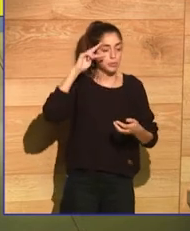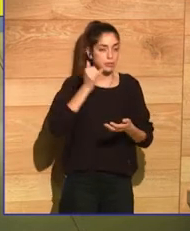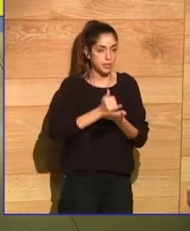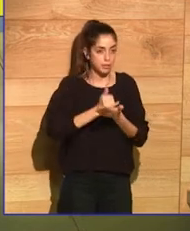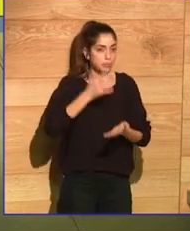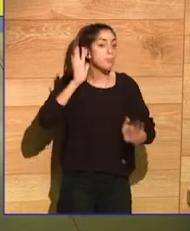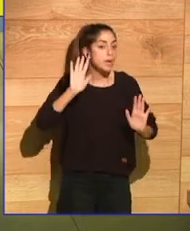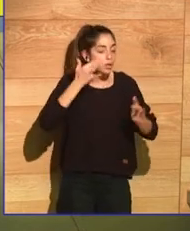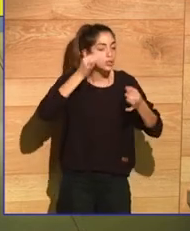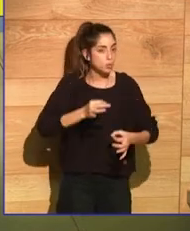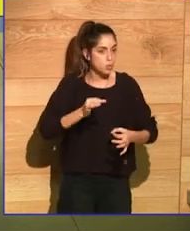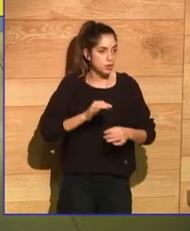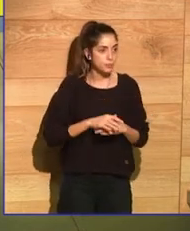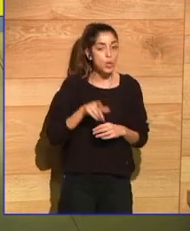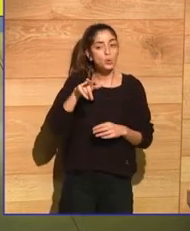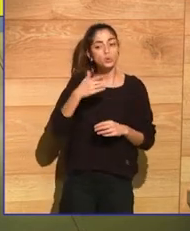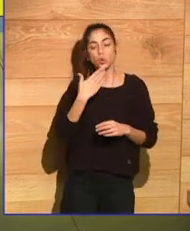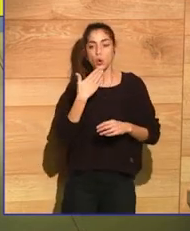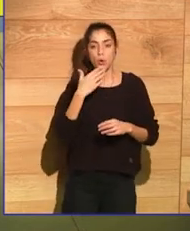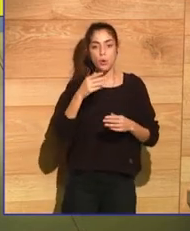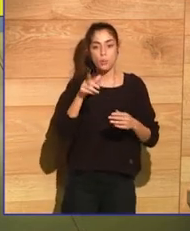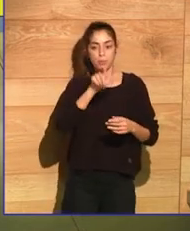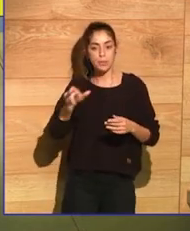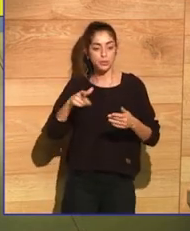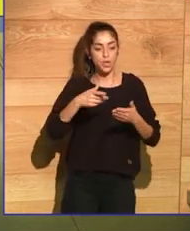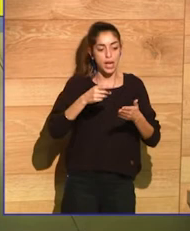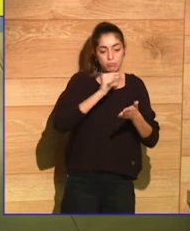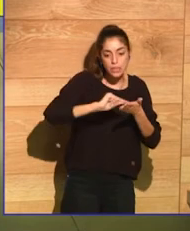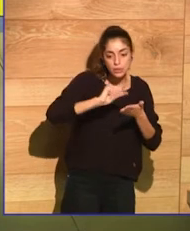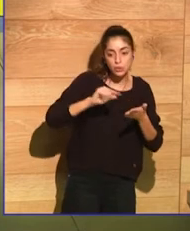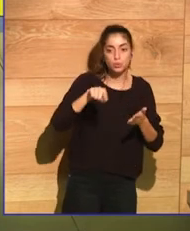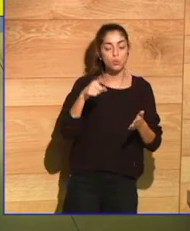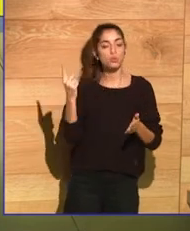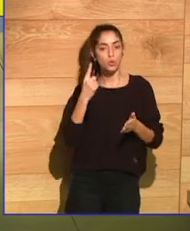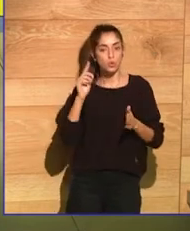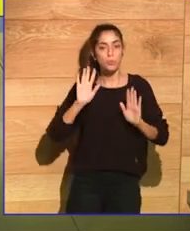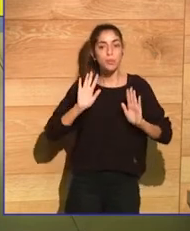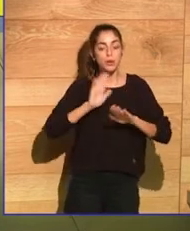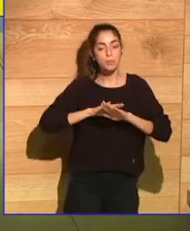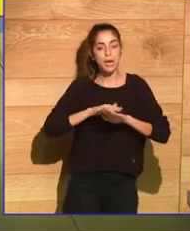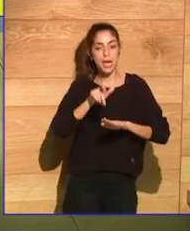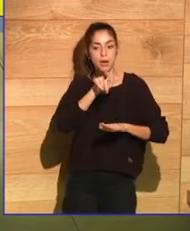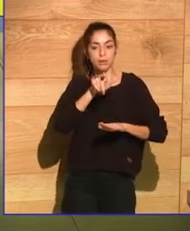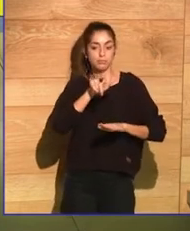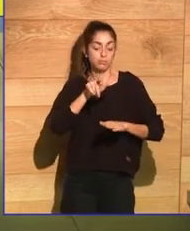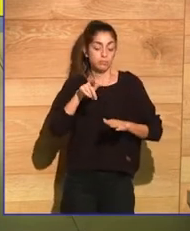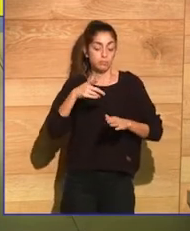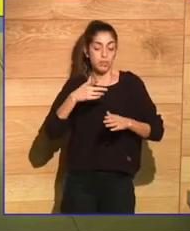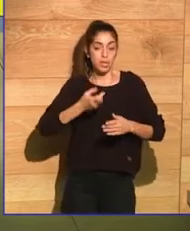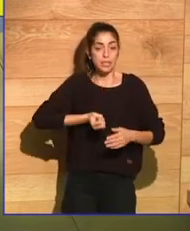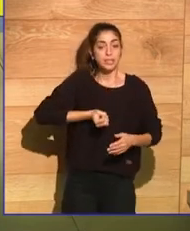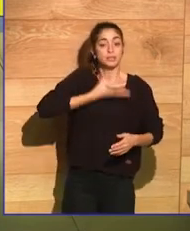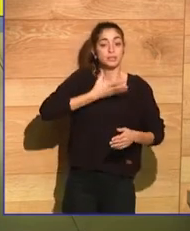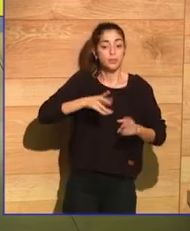But you as a writer, as an author, you're a solitary person. But when you look for inspiration, sometimes I get the